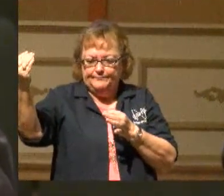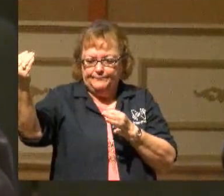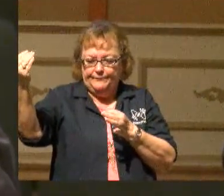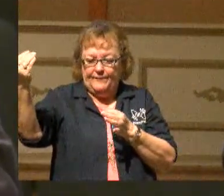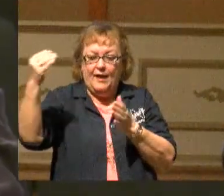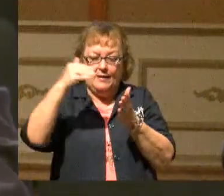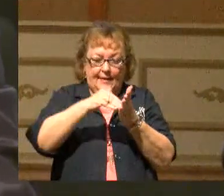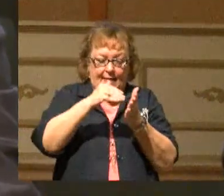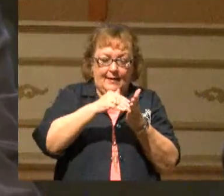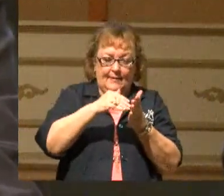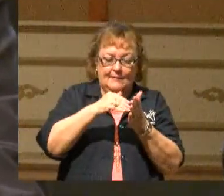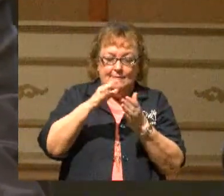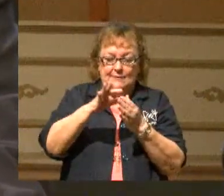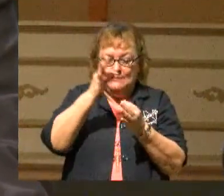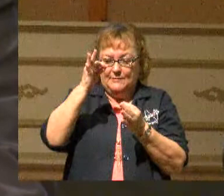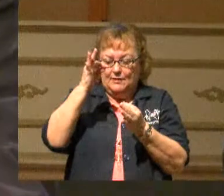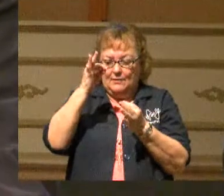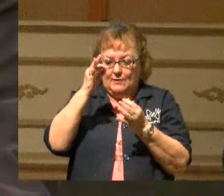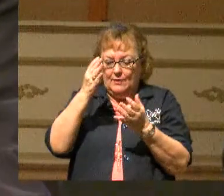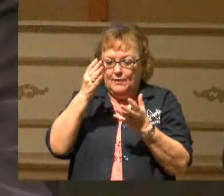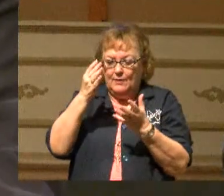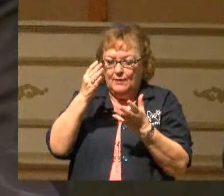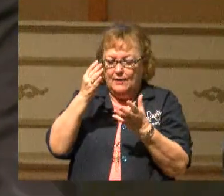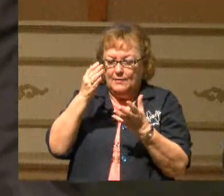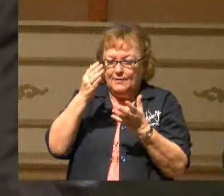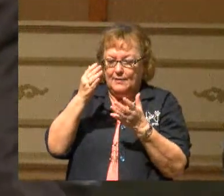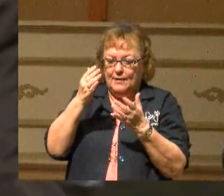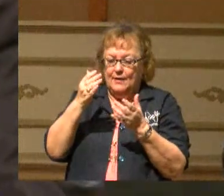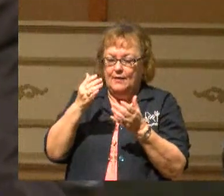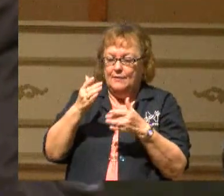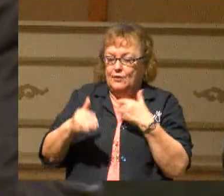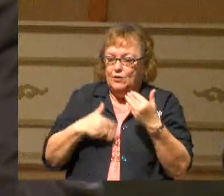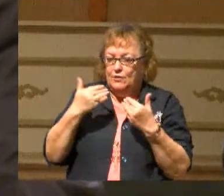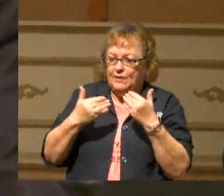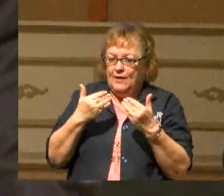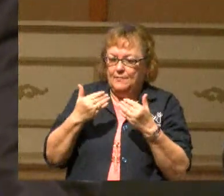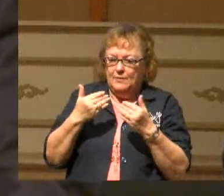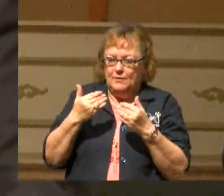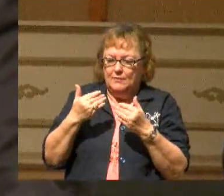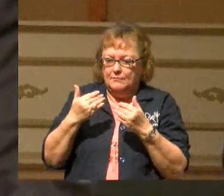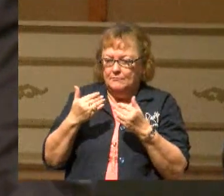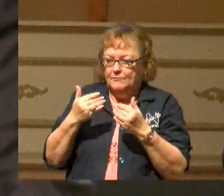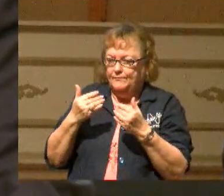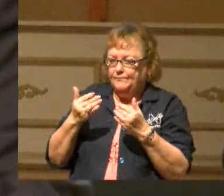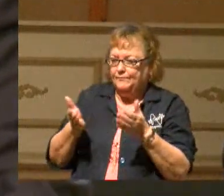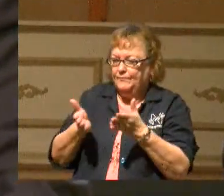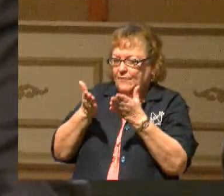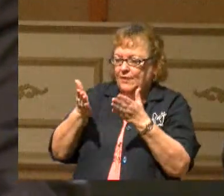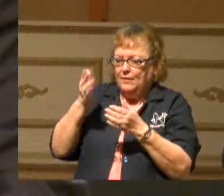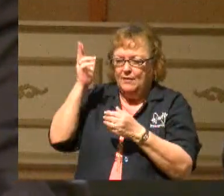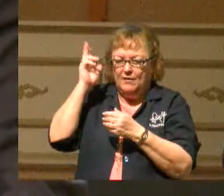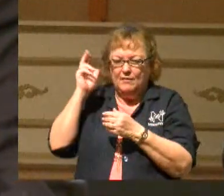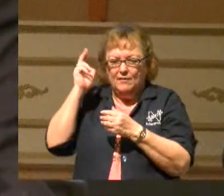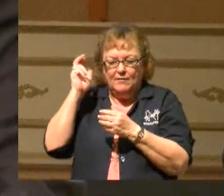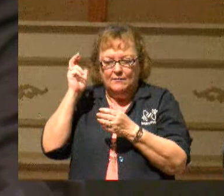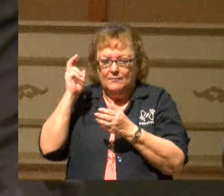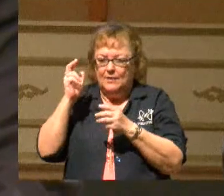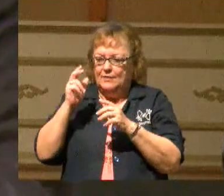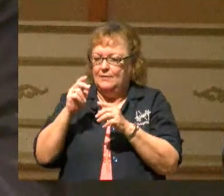Again he came and pleaded in youth's bright, happy hour. He came but heard no answer, for lured by Satan's power.